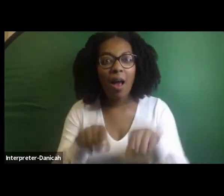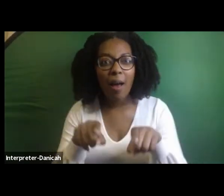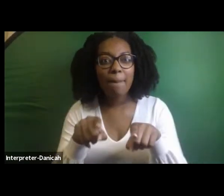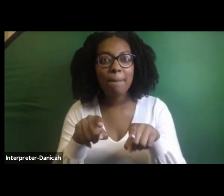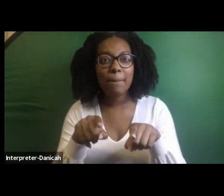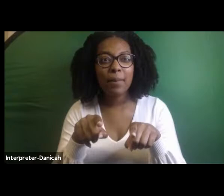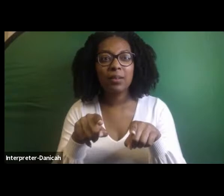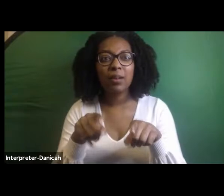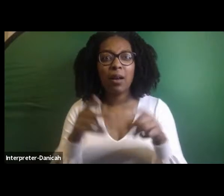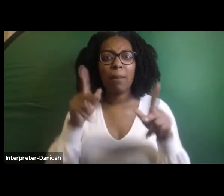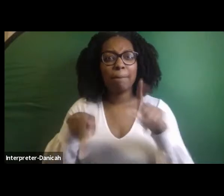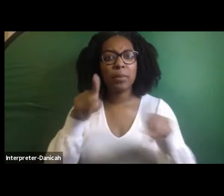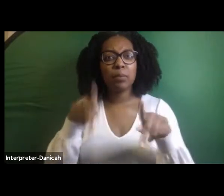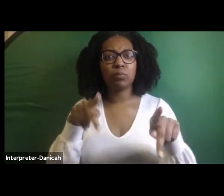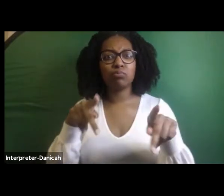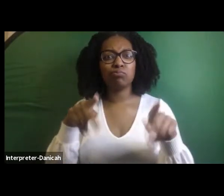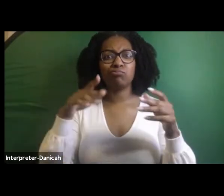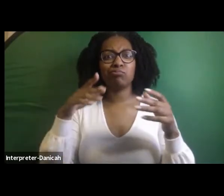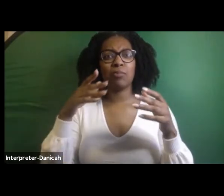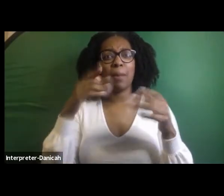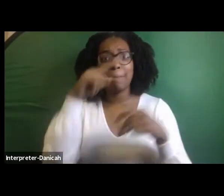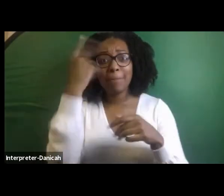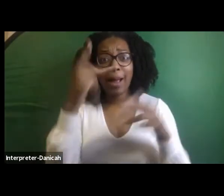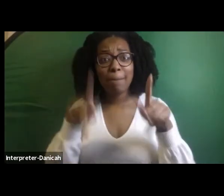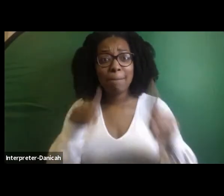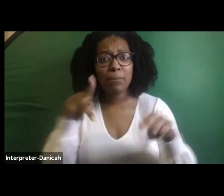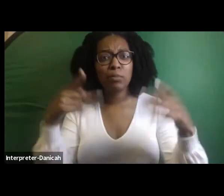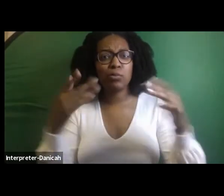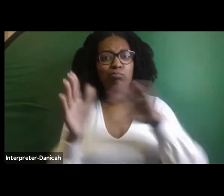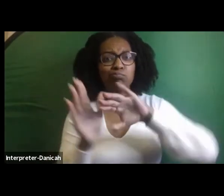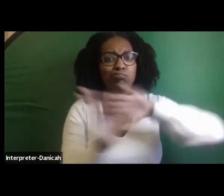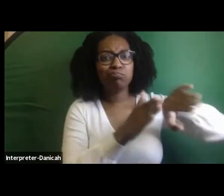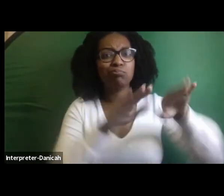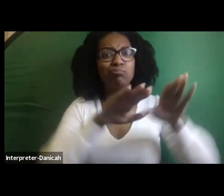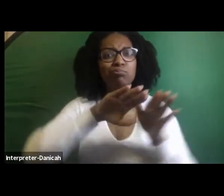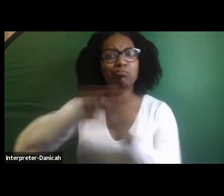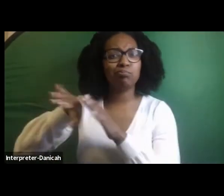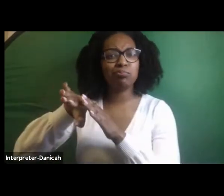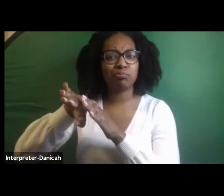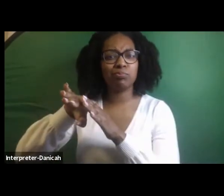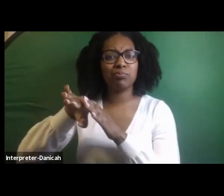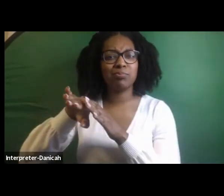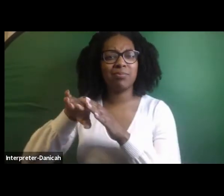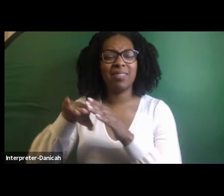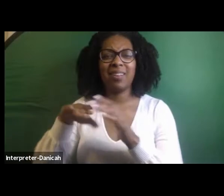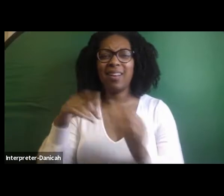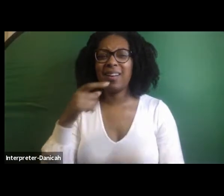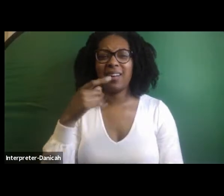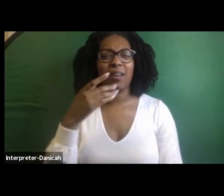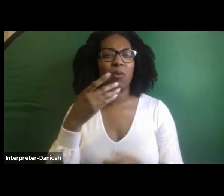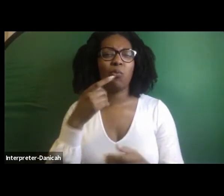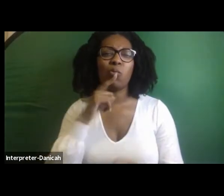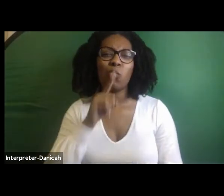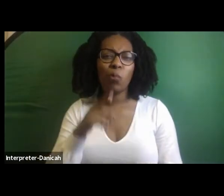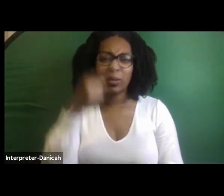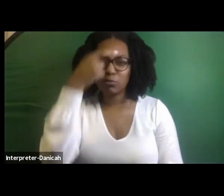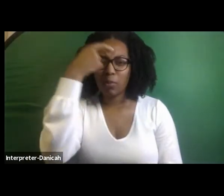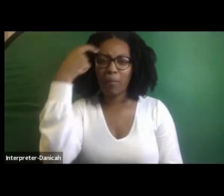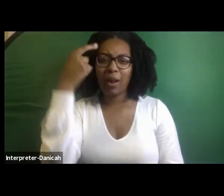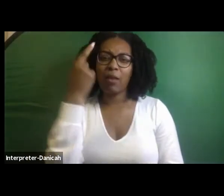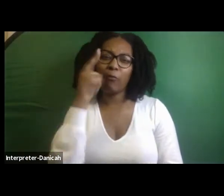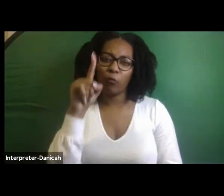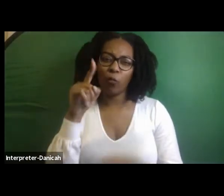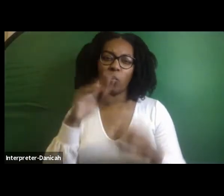was just going to come and just push them out like that. Like, it was just really traumatic for the community. And this is part of my lineage.